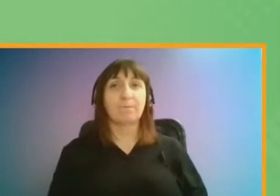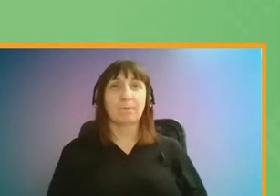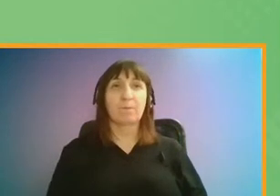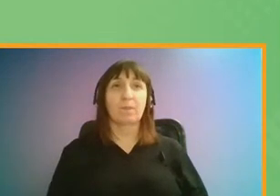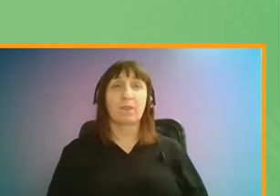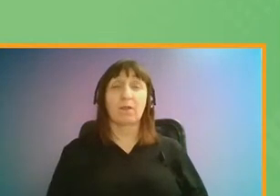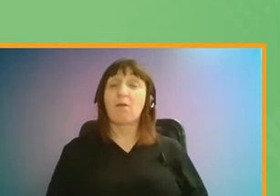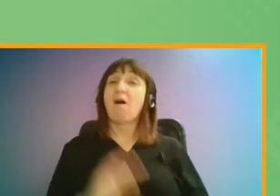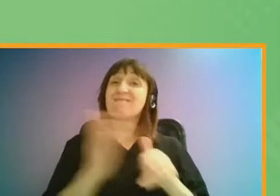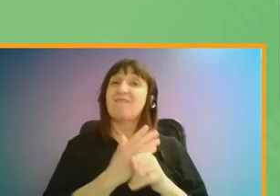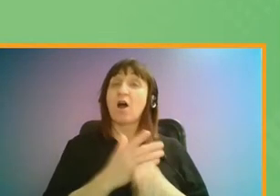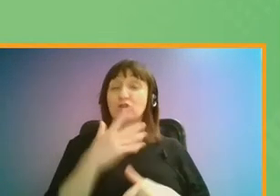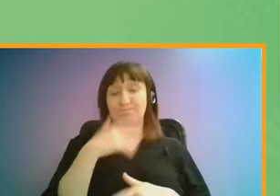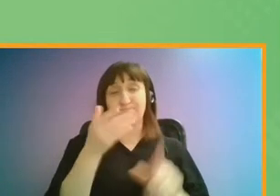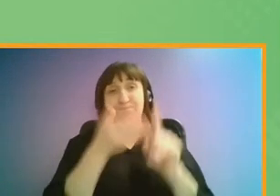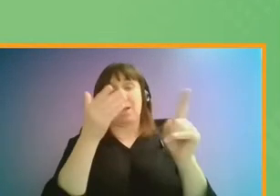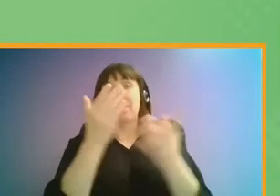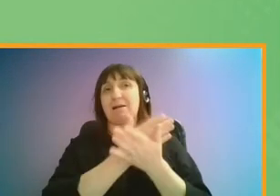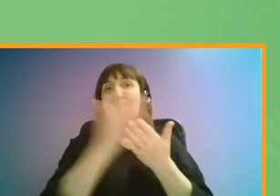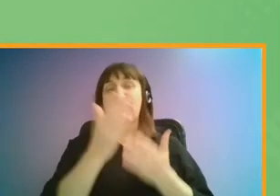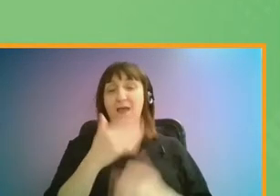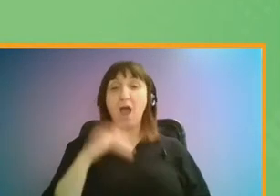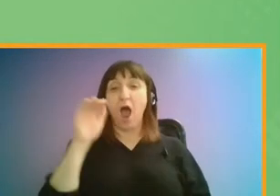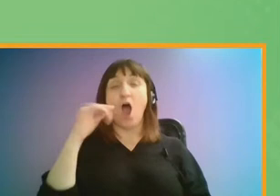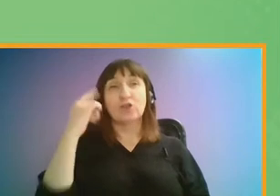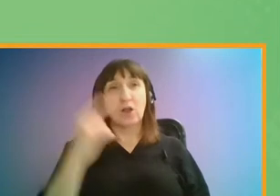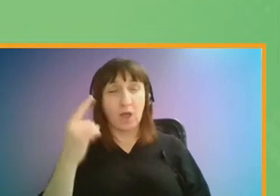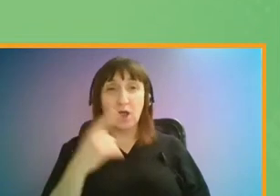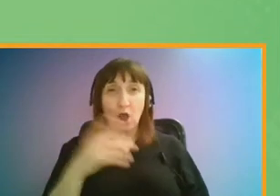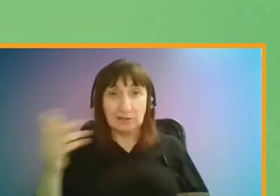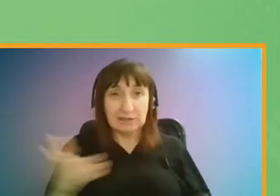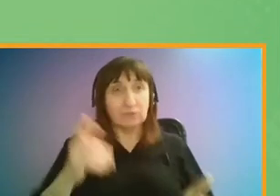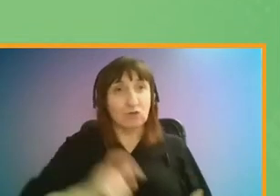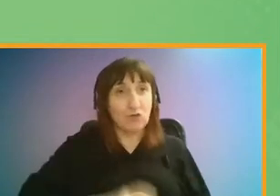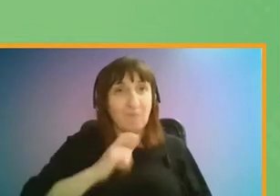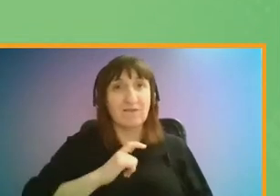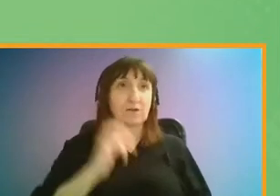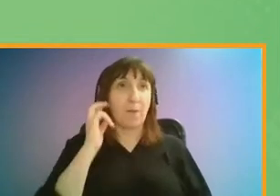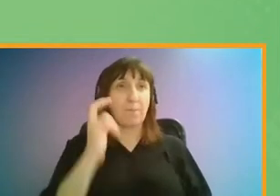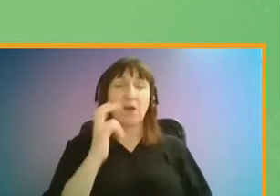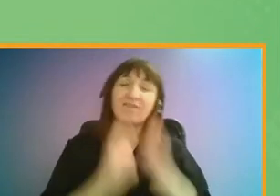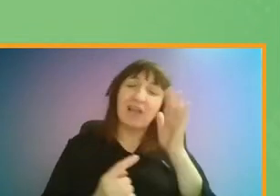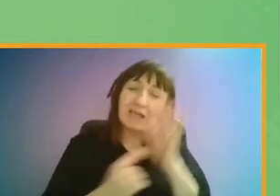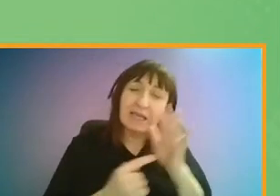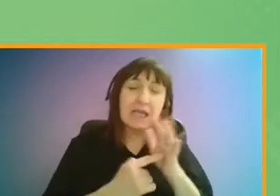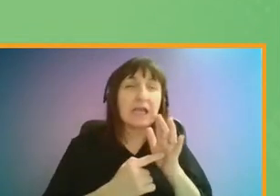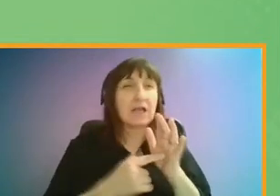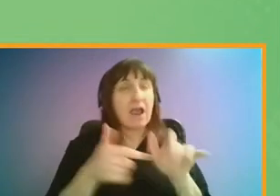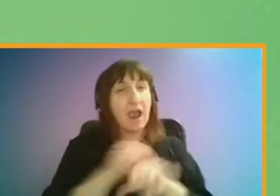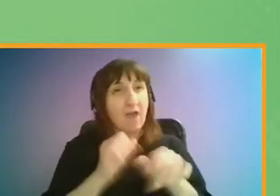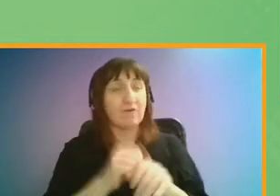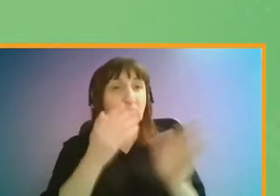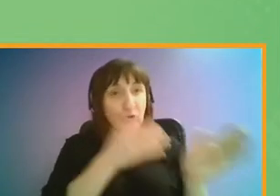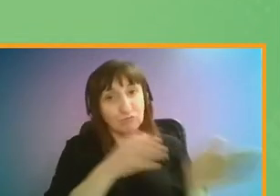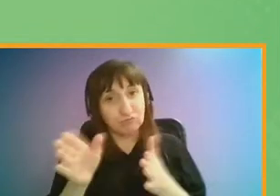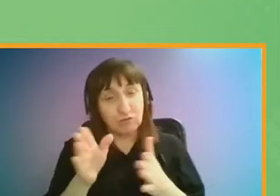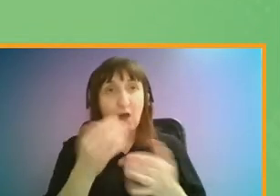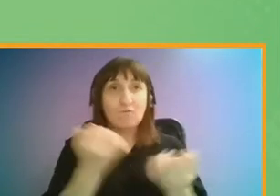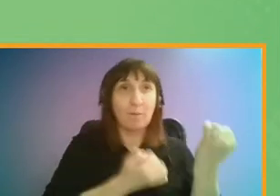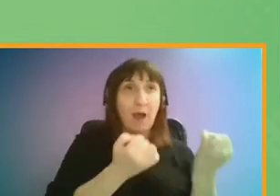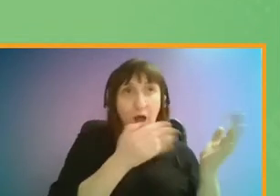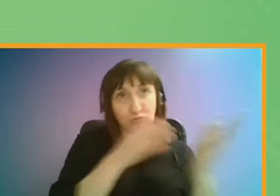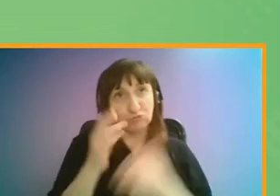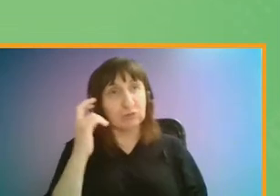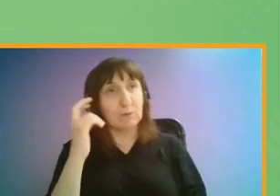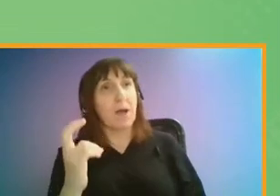First of all what became clear is that in Outer London restoring confidence in the bus will have to be a key part of efforts to encourage a shift away from car use.